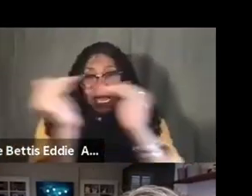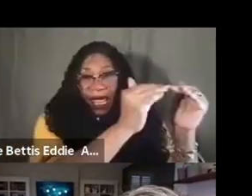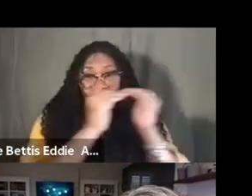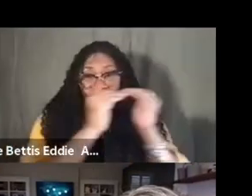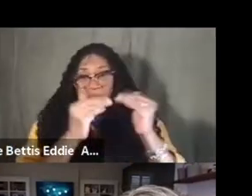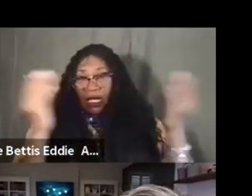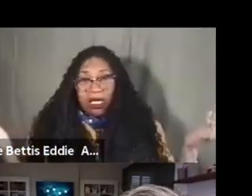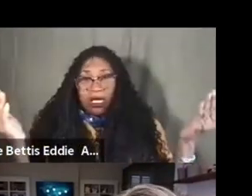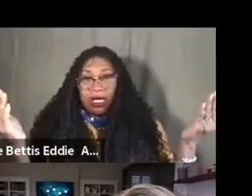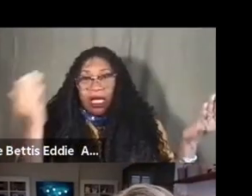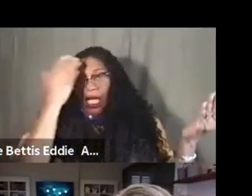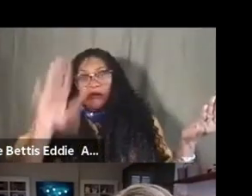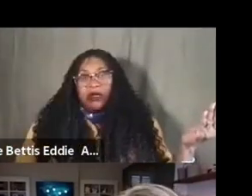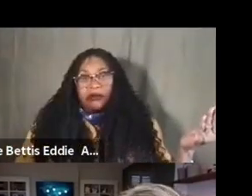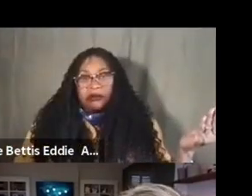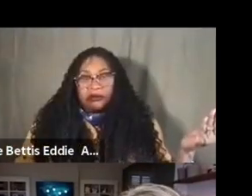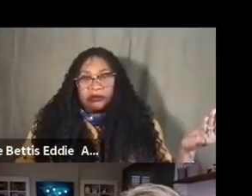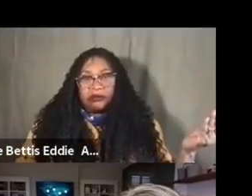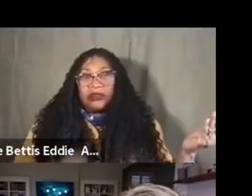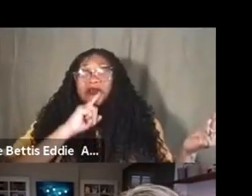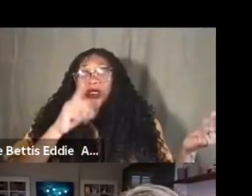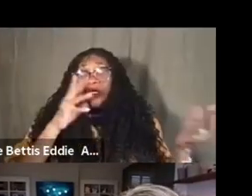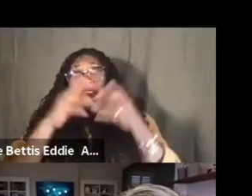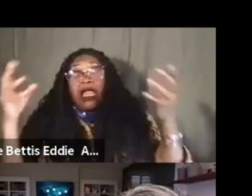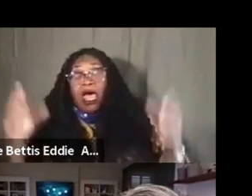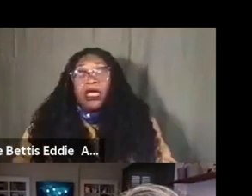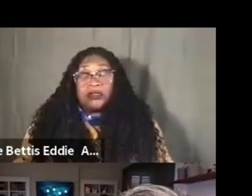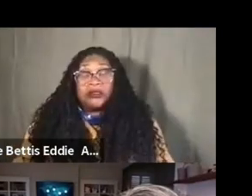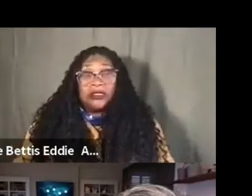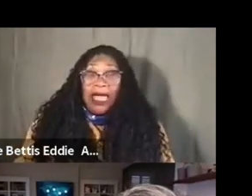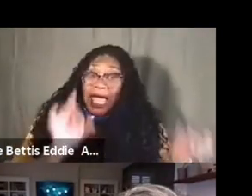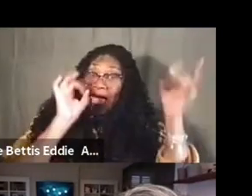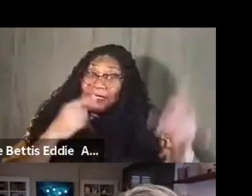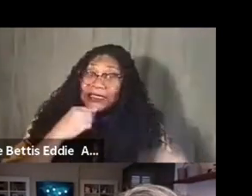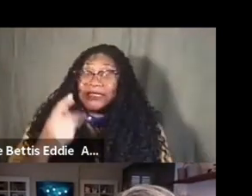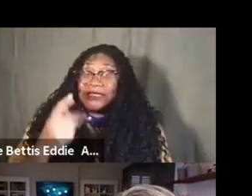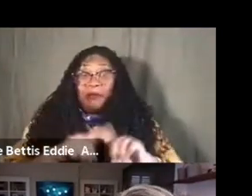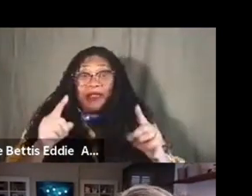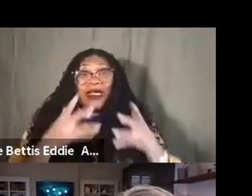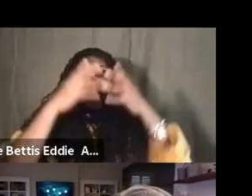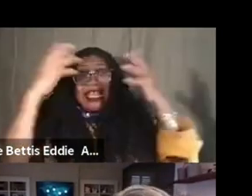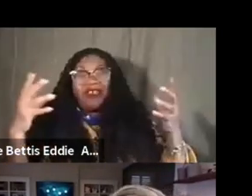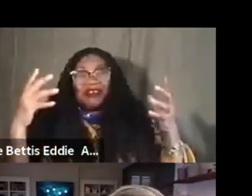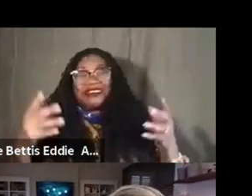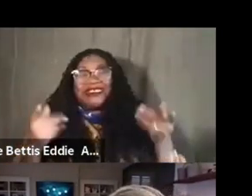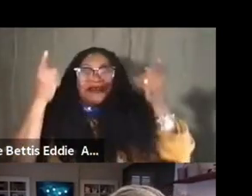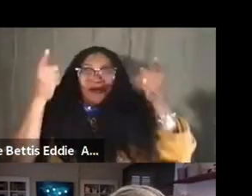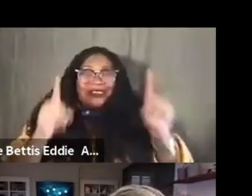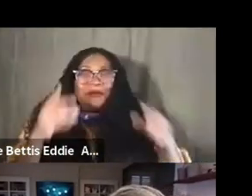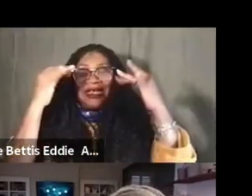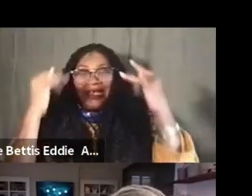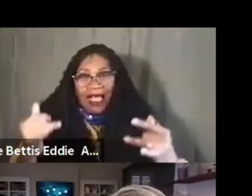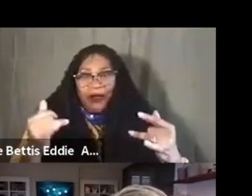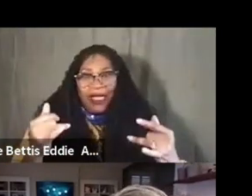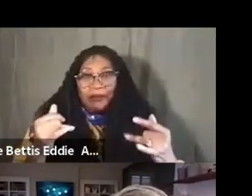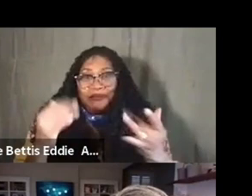know, it's something to say right now, because it's trendy, I hate to say it, but I do think that's a lot of it, it's trendy, and it's a way to get funding, um,